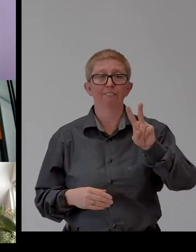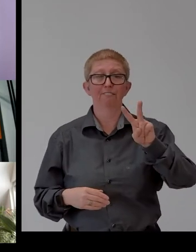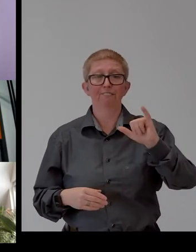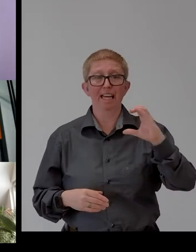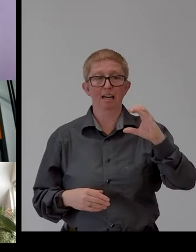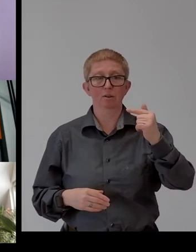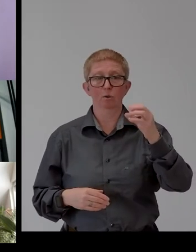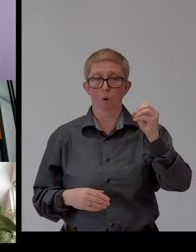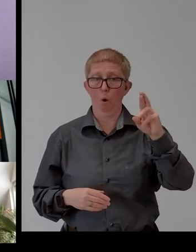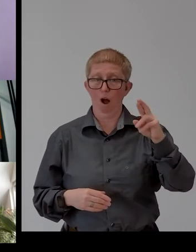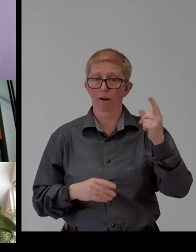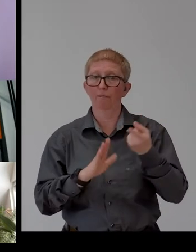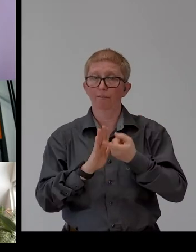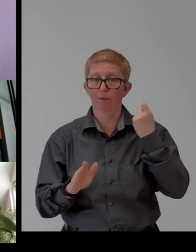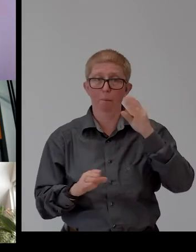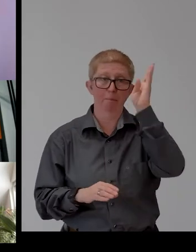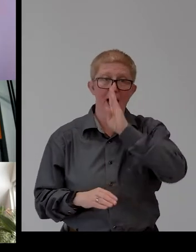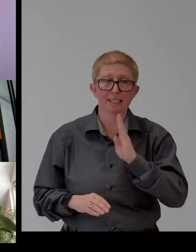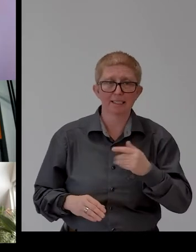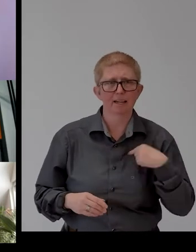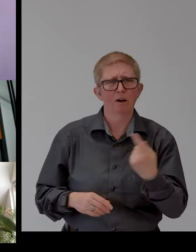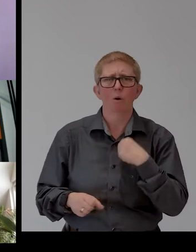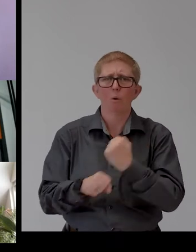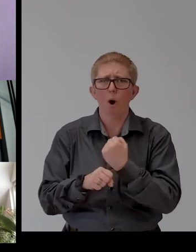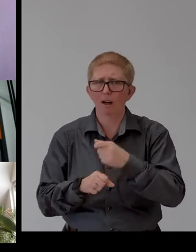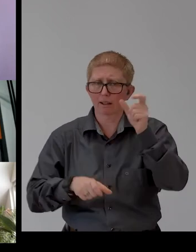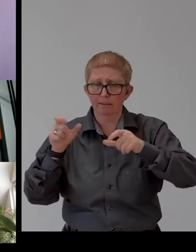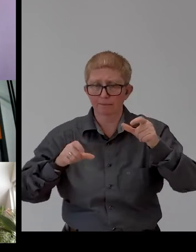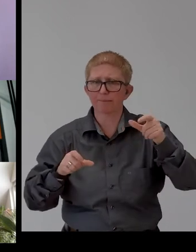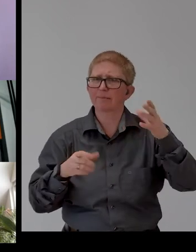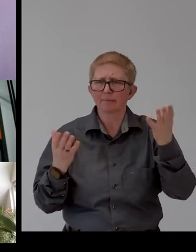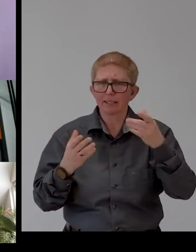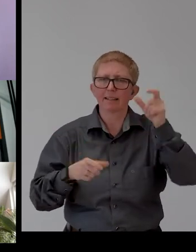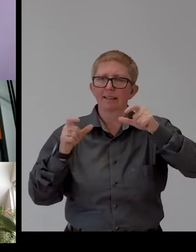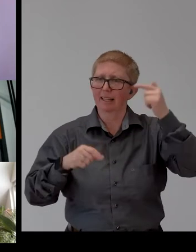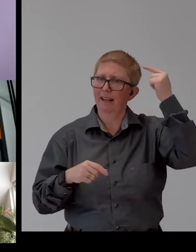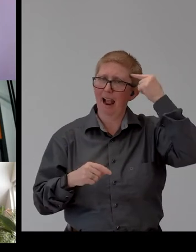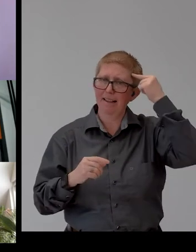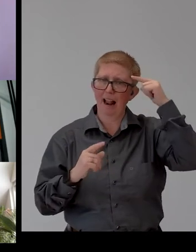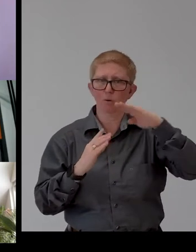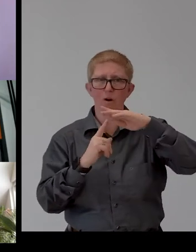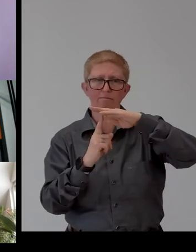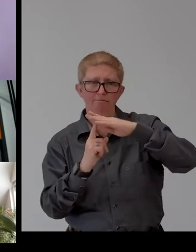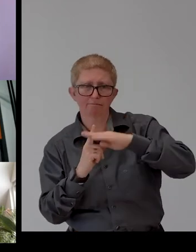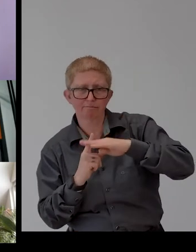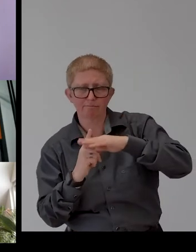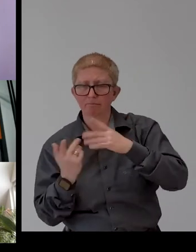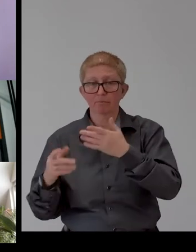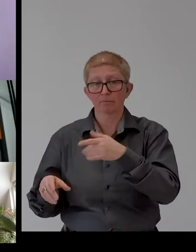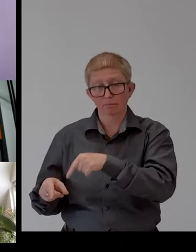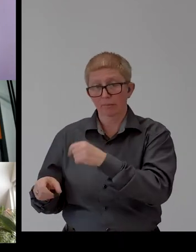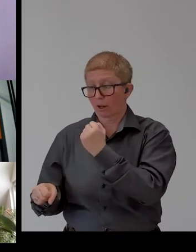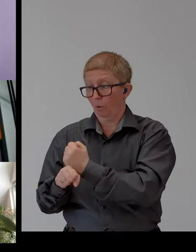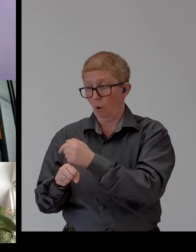Clemente. We work with people with intellectual disabilities, from birth to eating process, based on their needs. In April,